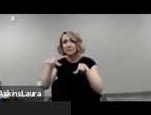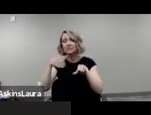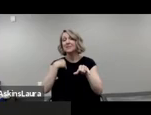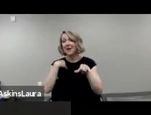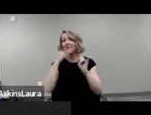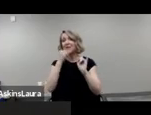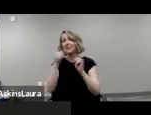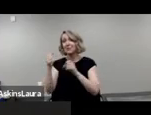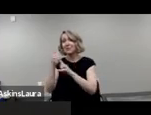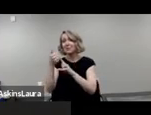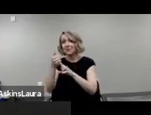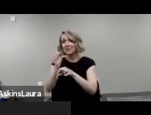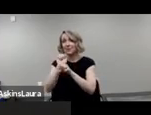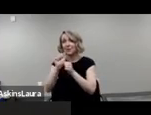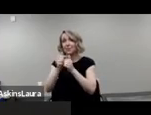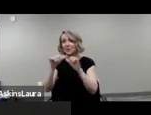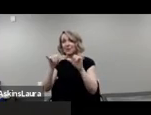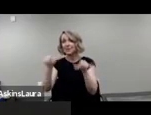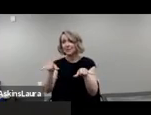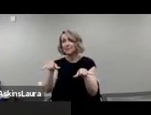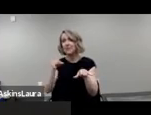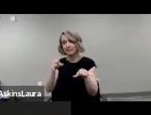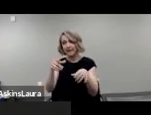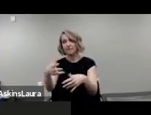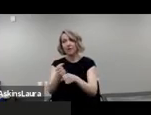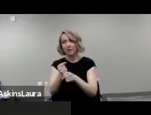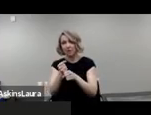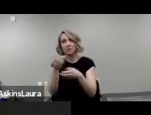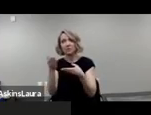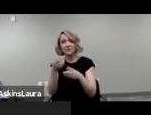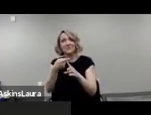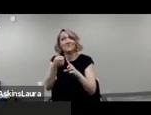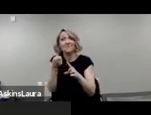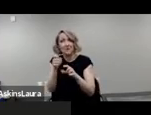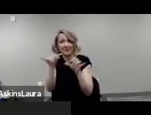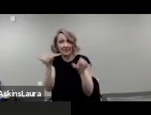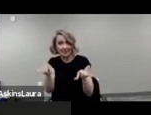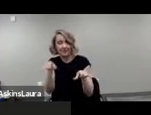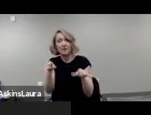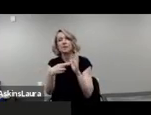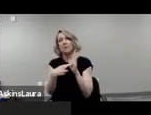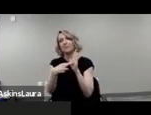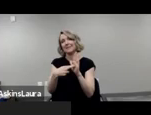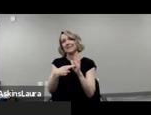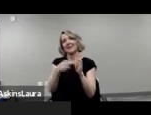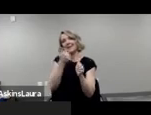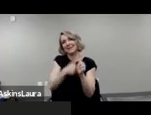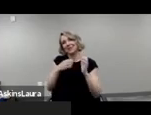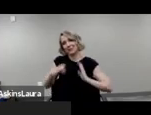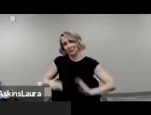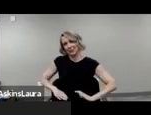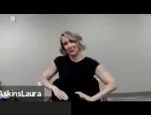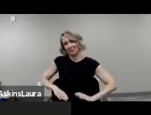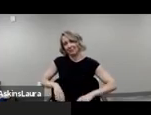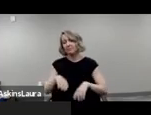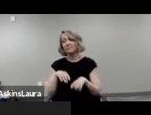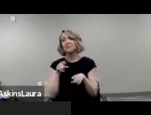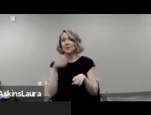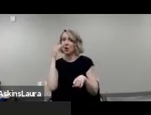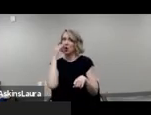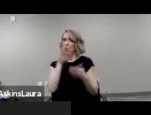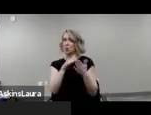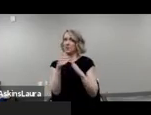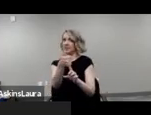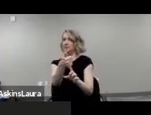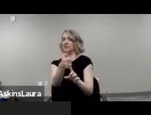individuals who are working within their system who have received services in the system who represent the consumer voice. So they know the community very